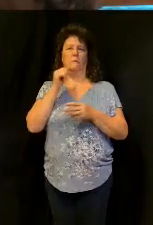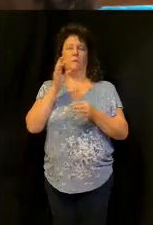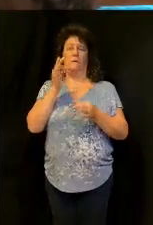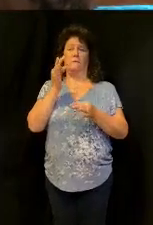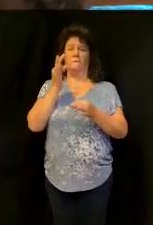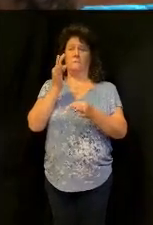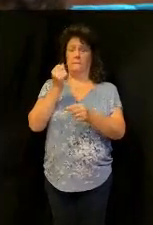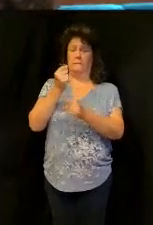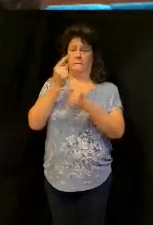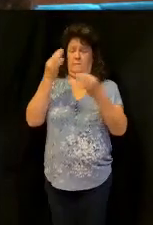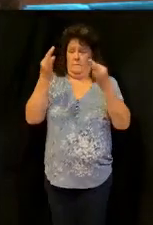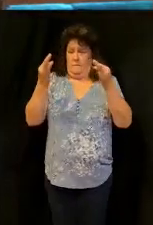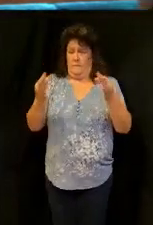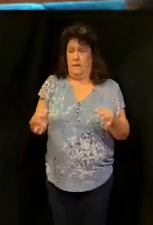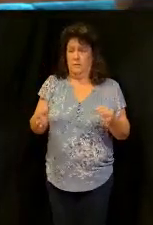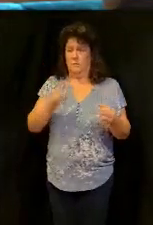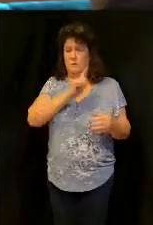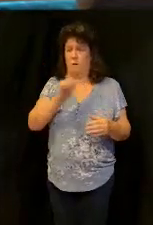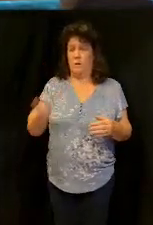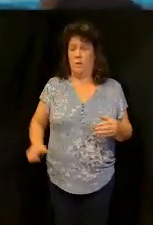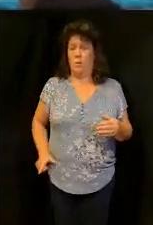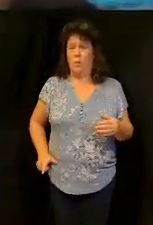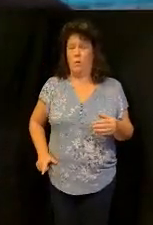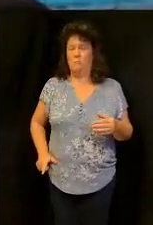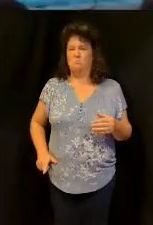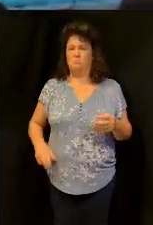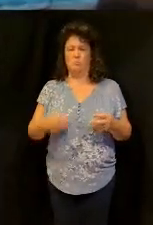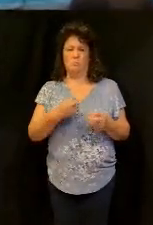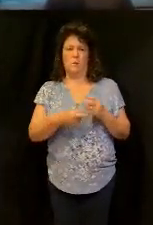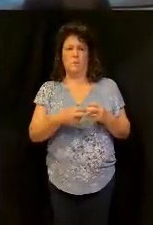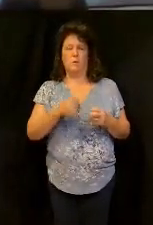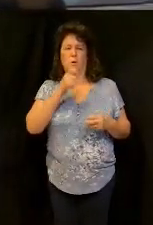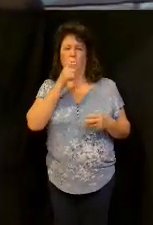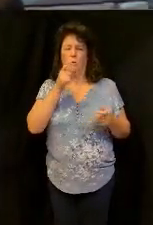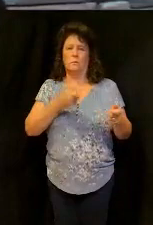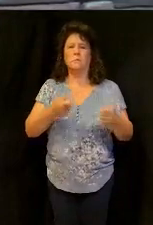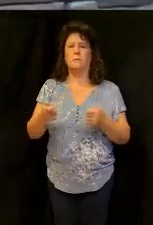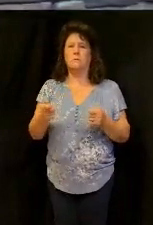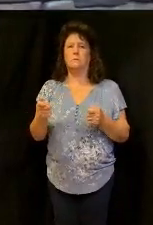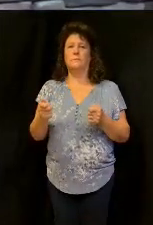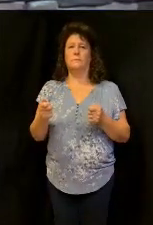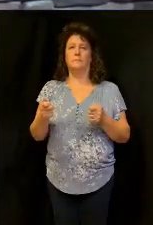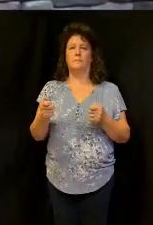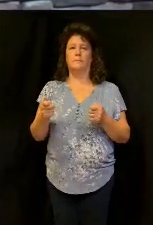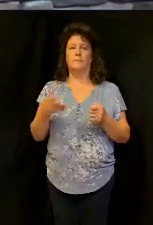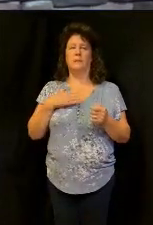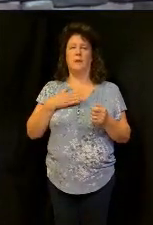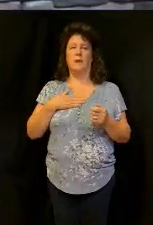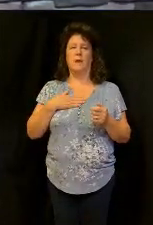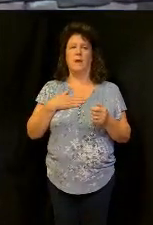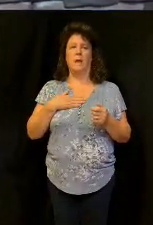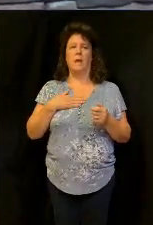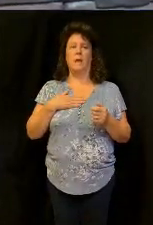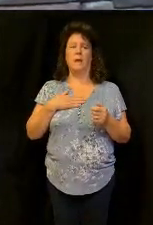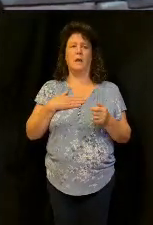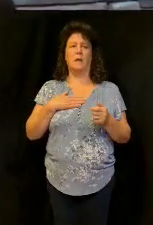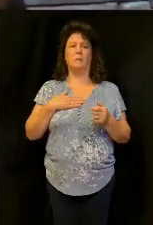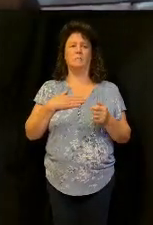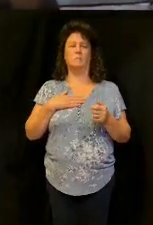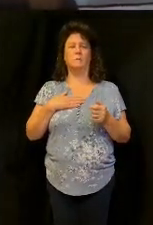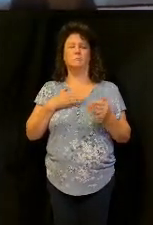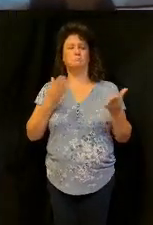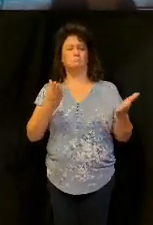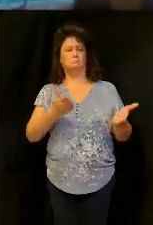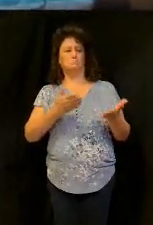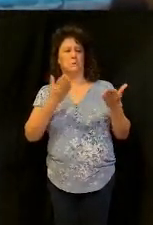Because once I decide to do something the lordship issue now I've become persuaded and I can't get shaken off of